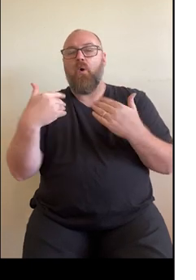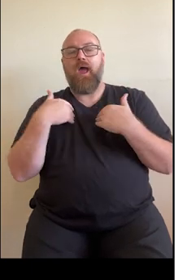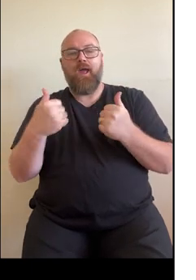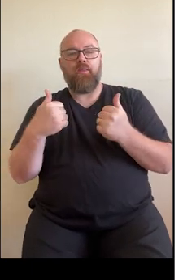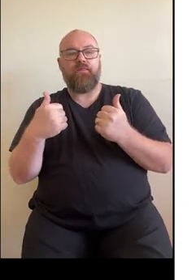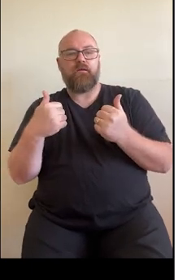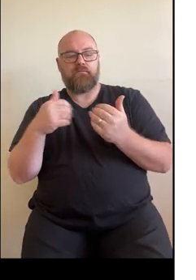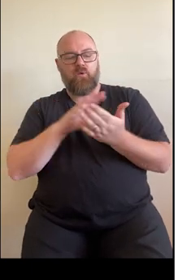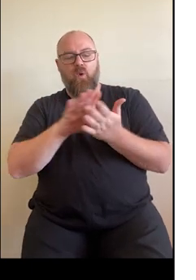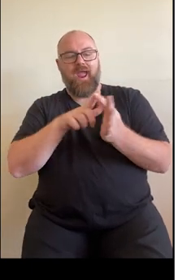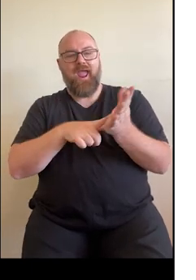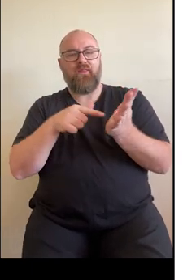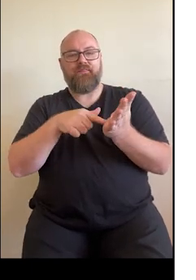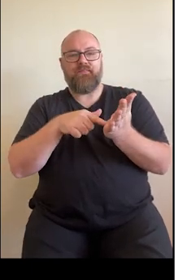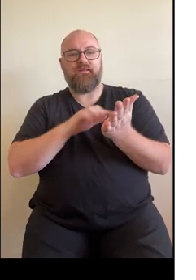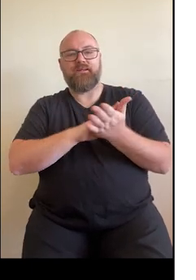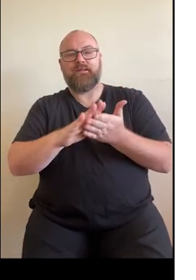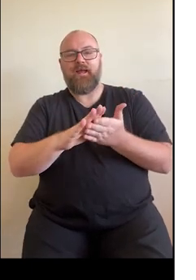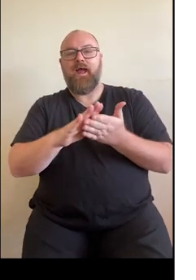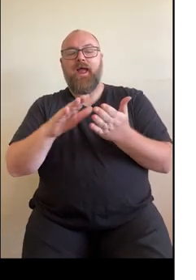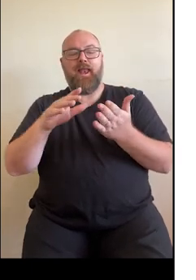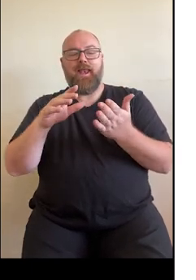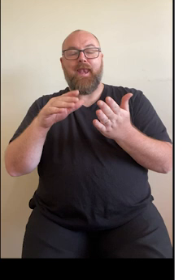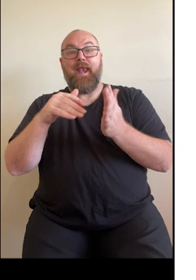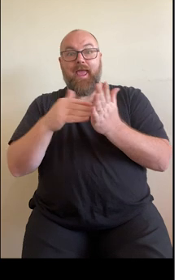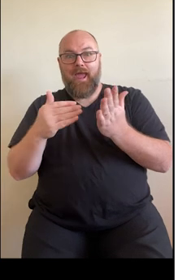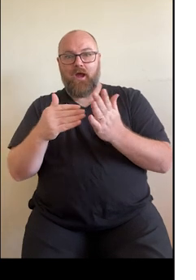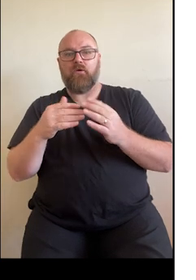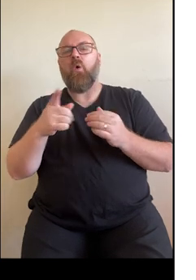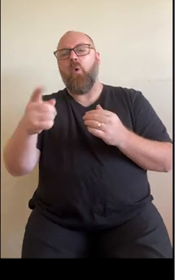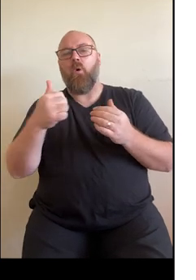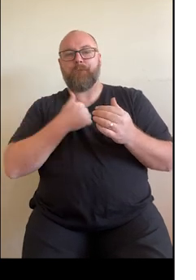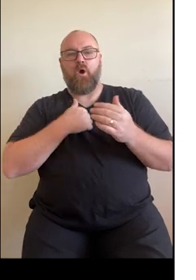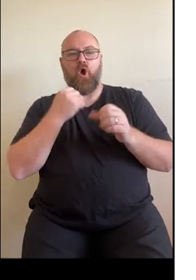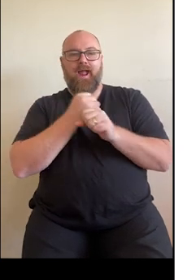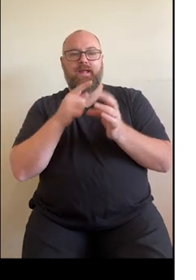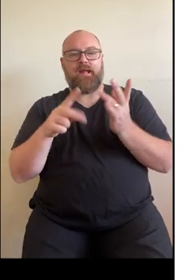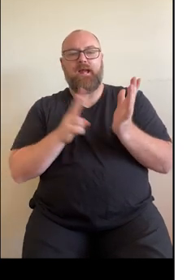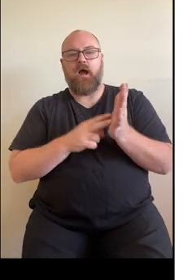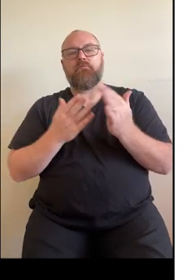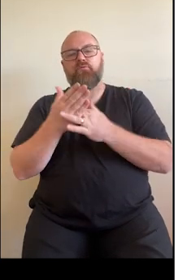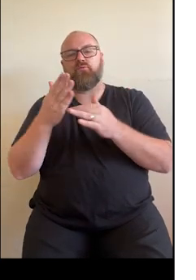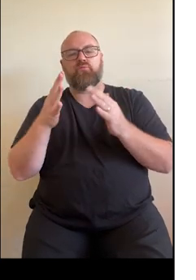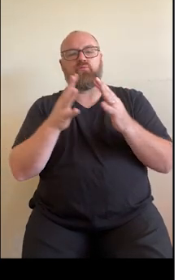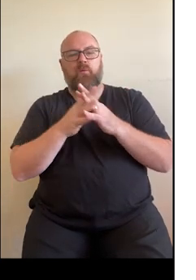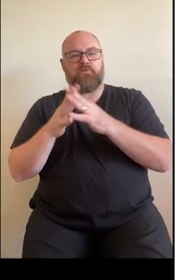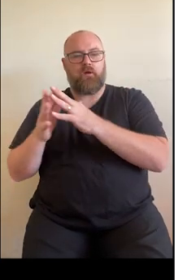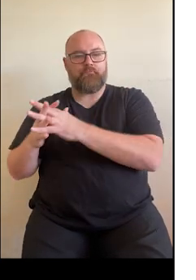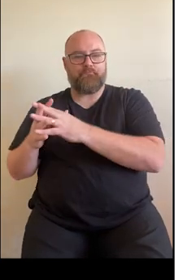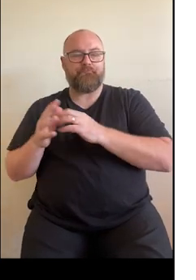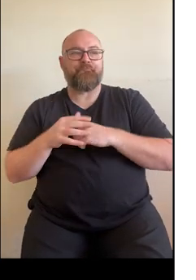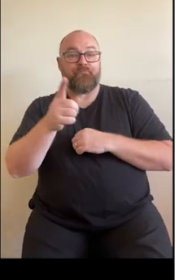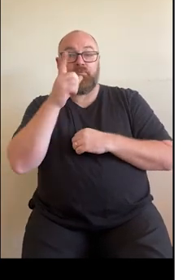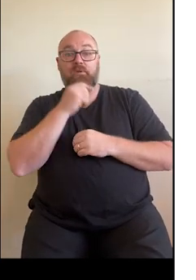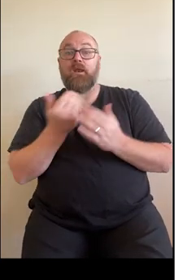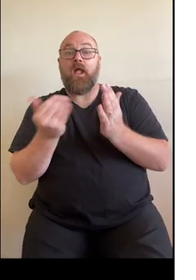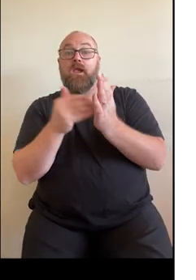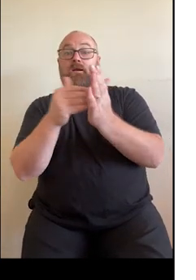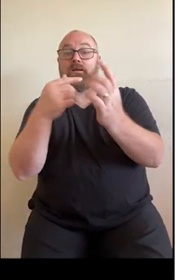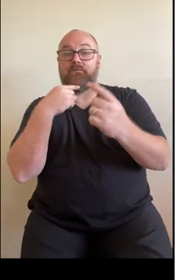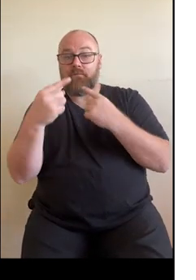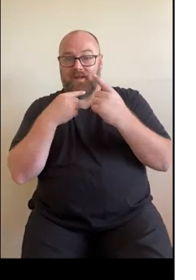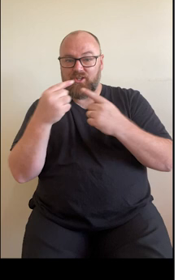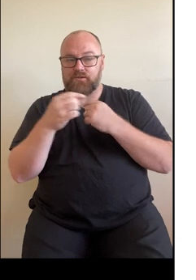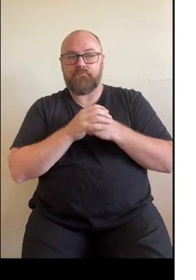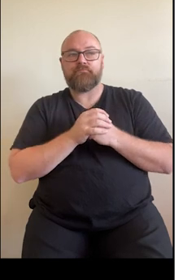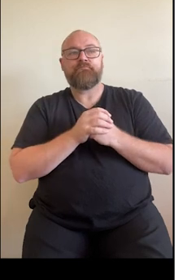option is to log into My Health Record through your MyGov via a web browser. You can add information to your My